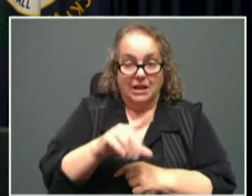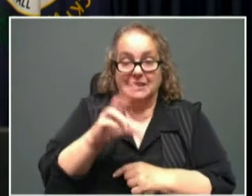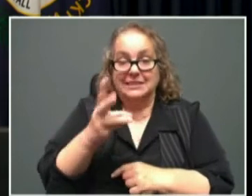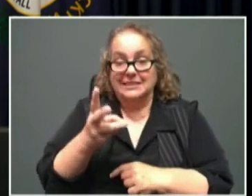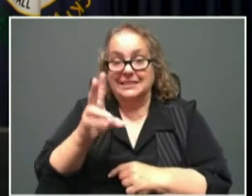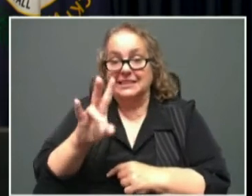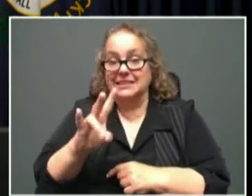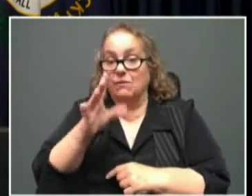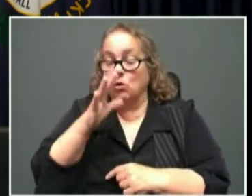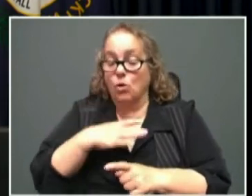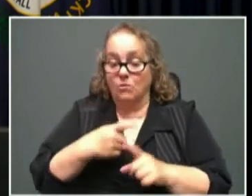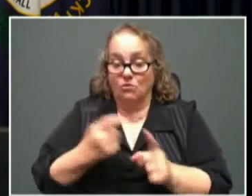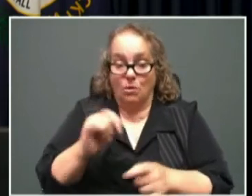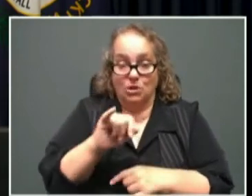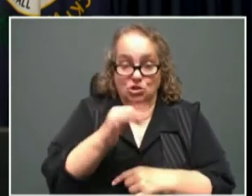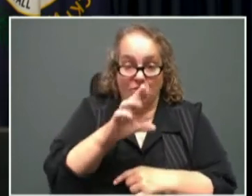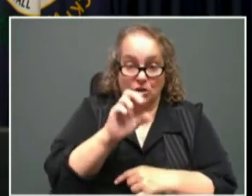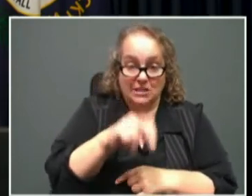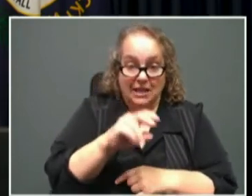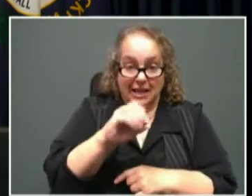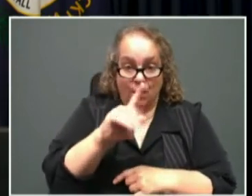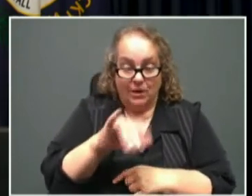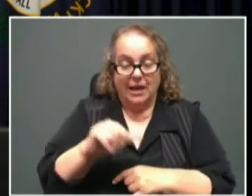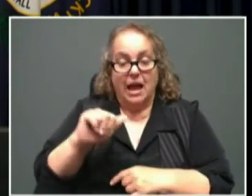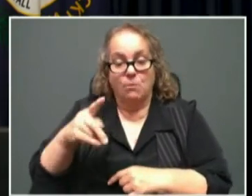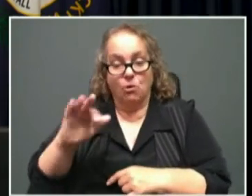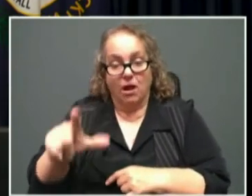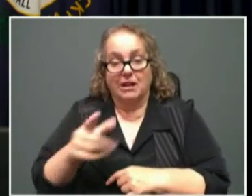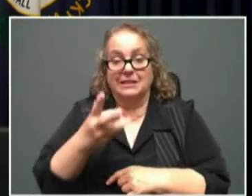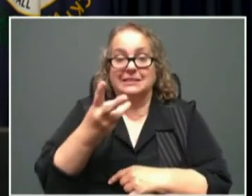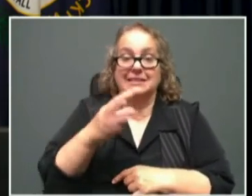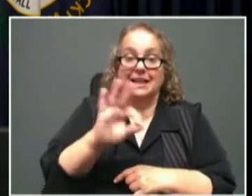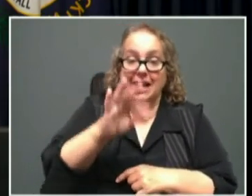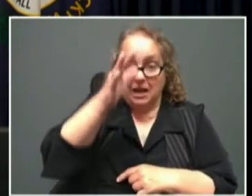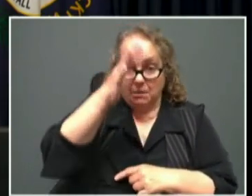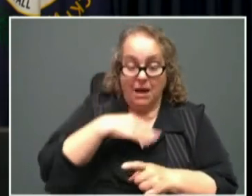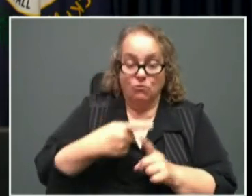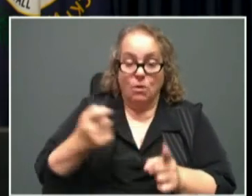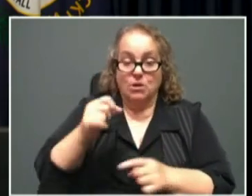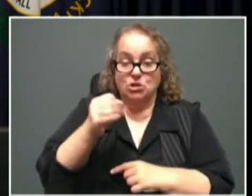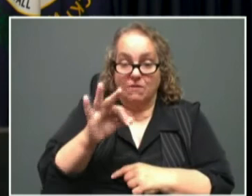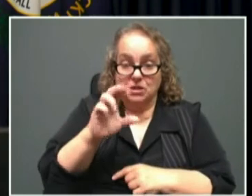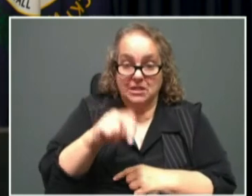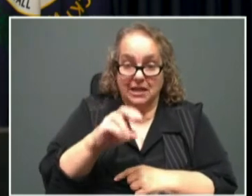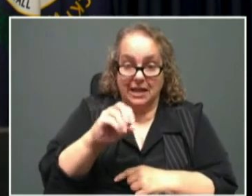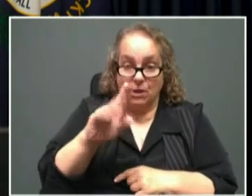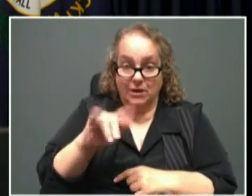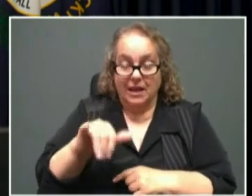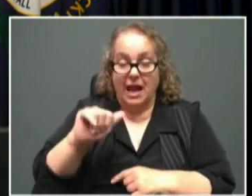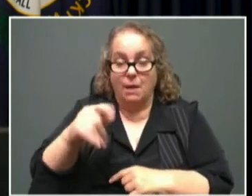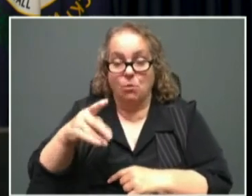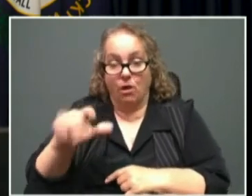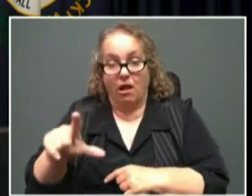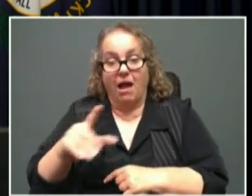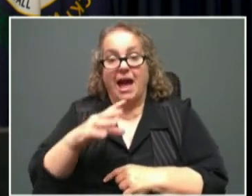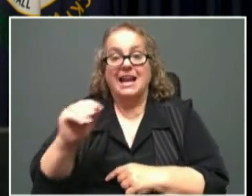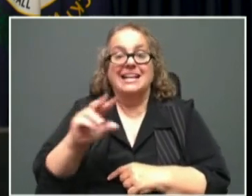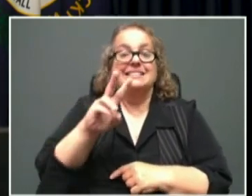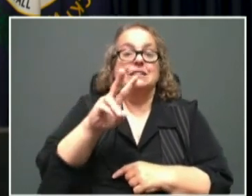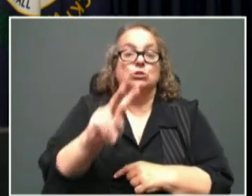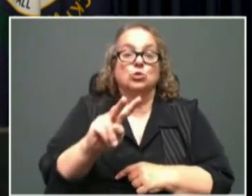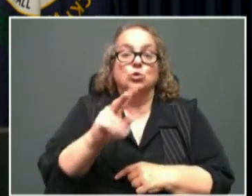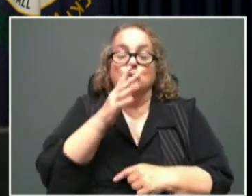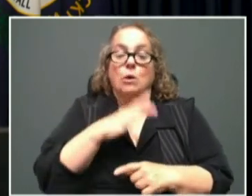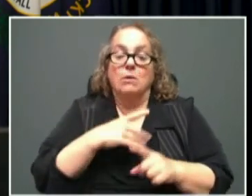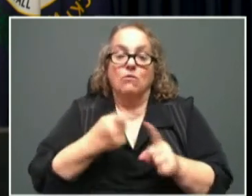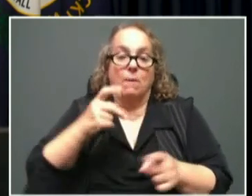woman from Jefferson County, April, 69-year-old man from Jefferson County, April, and a 62-year-old woman from Pike County.